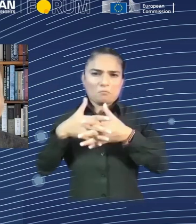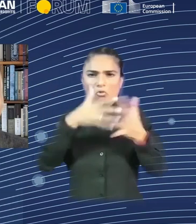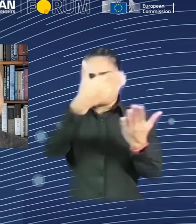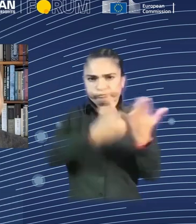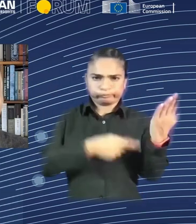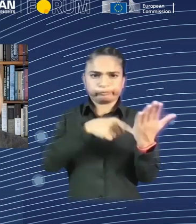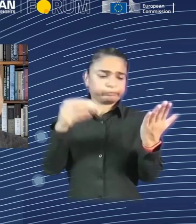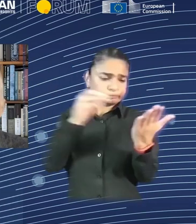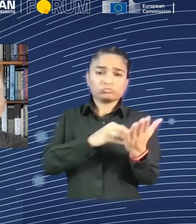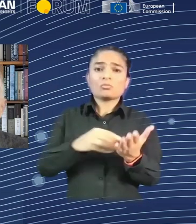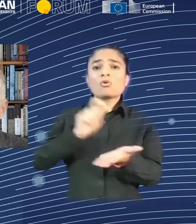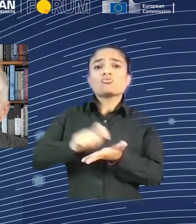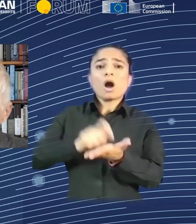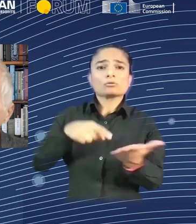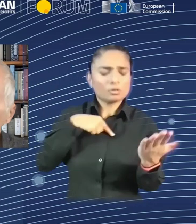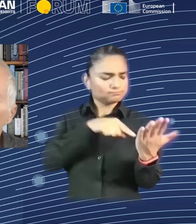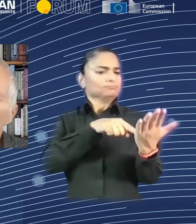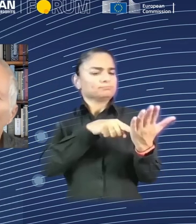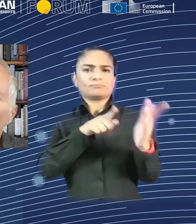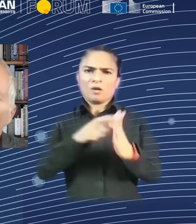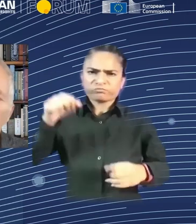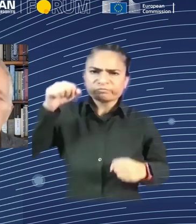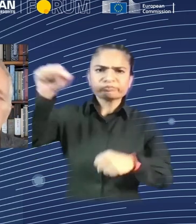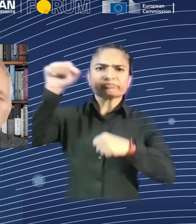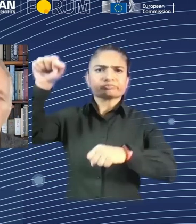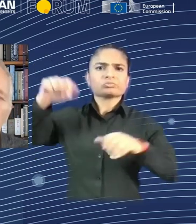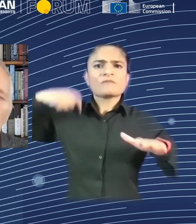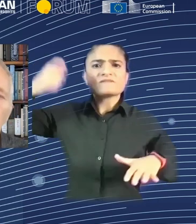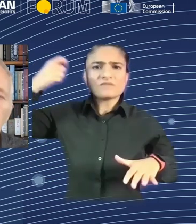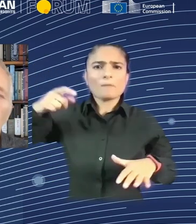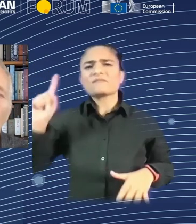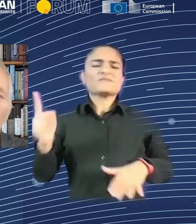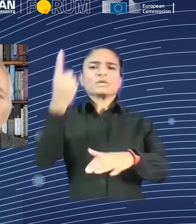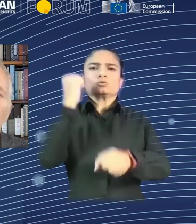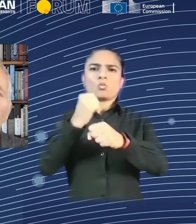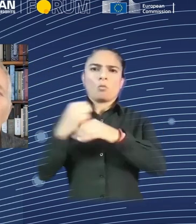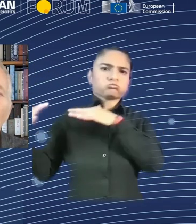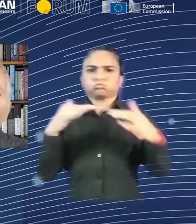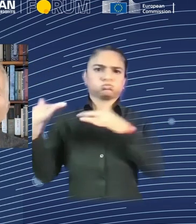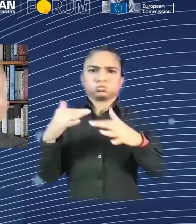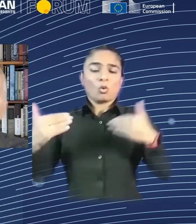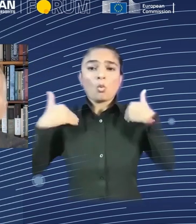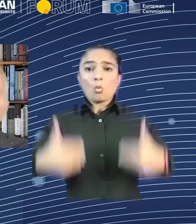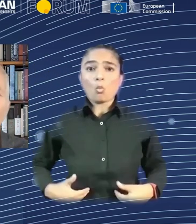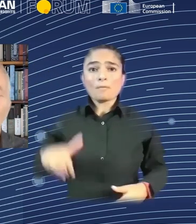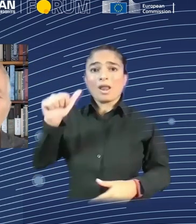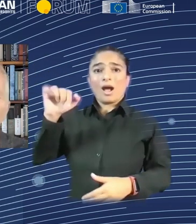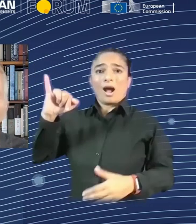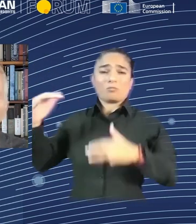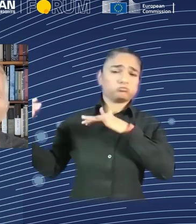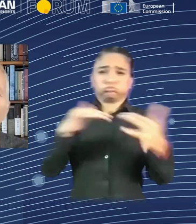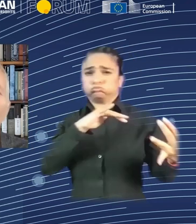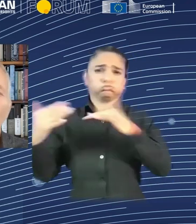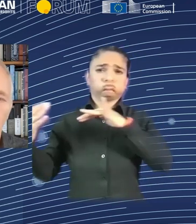battle between humans and AI. But when you think about what was at stake, it was about how AI would be